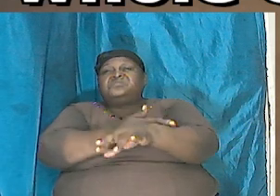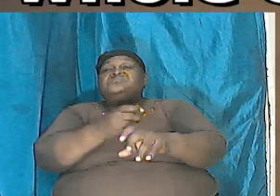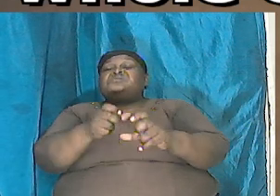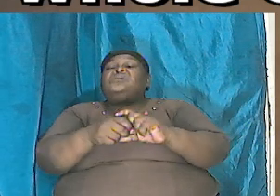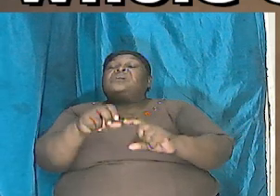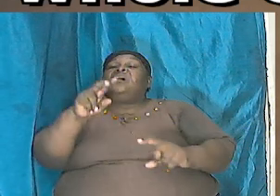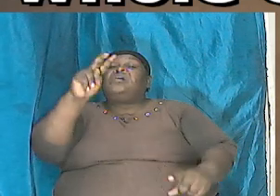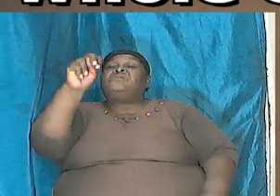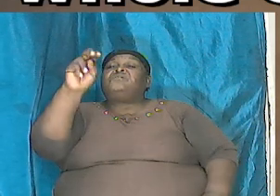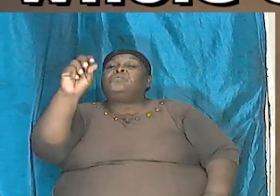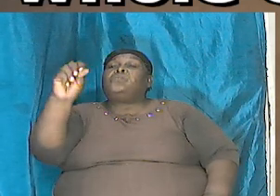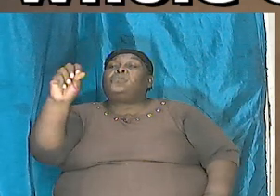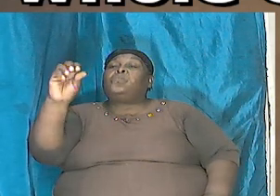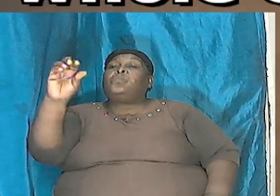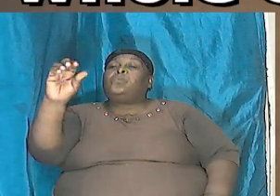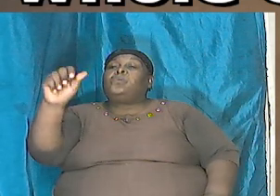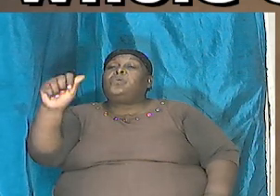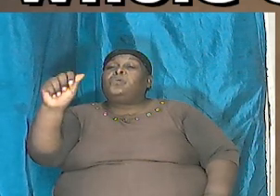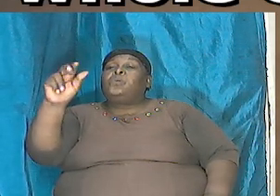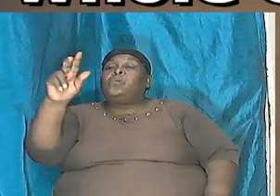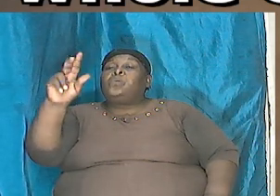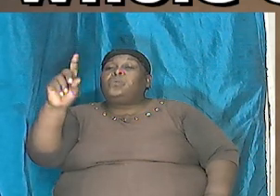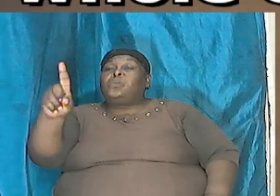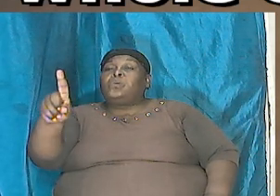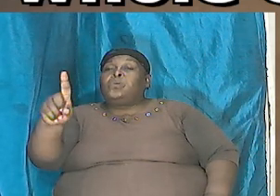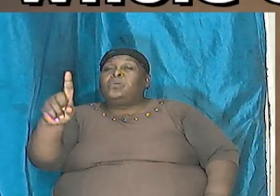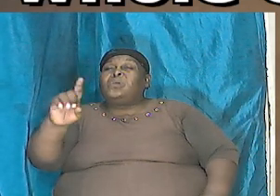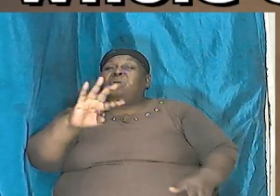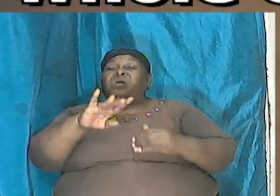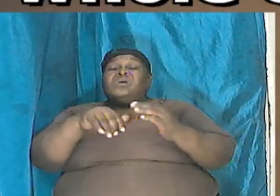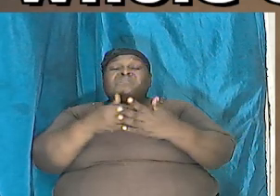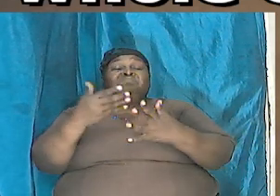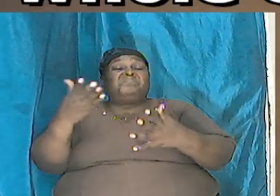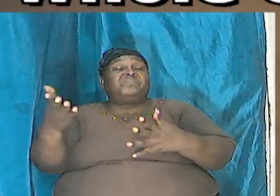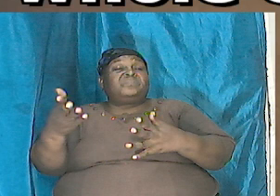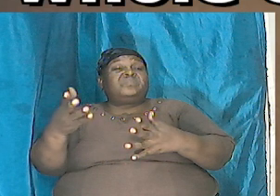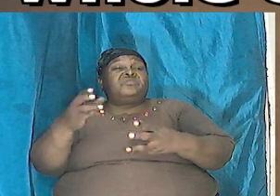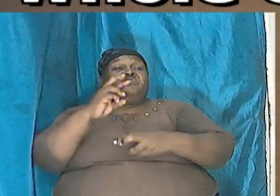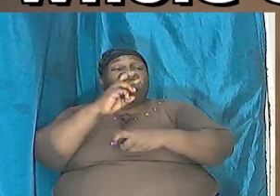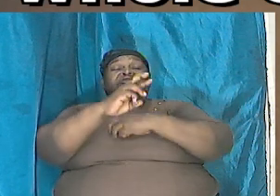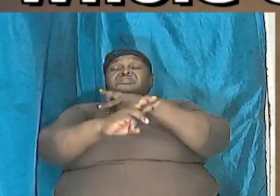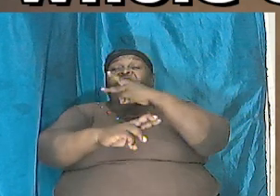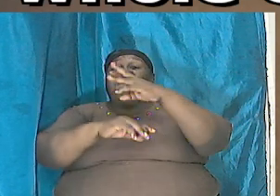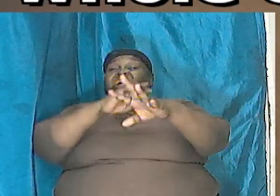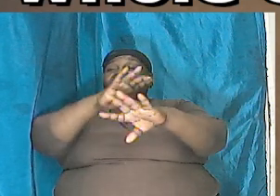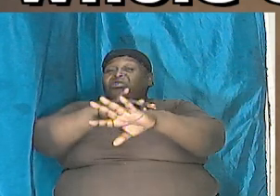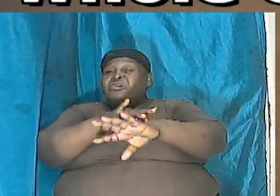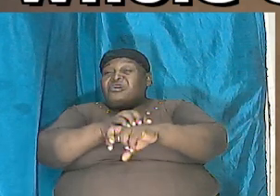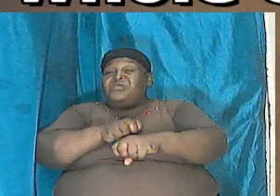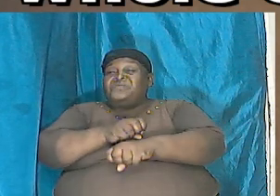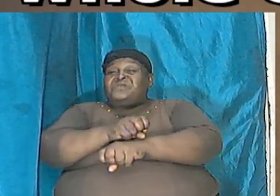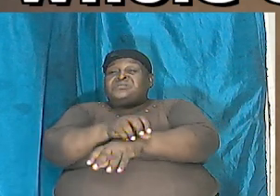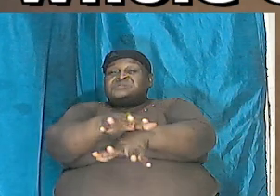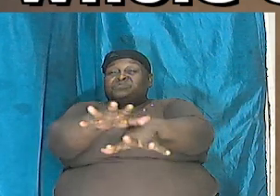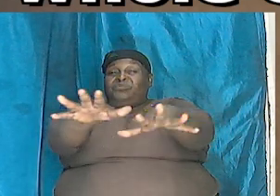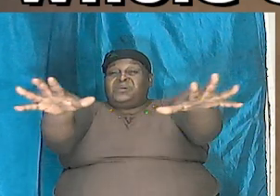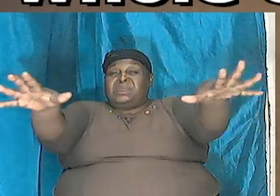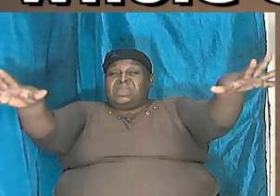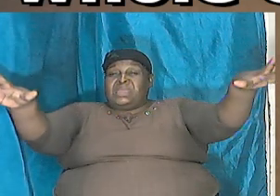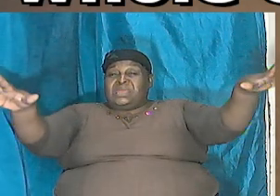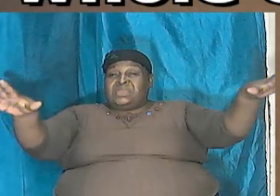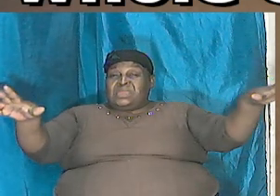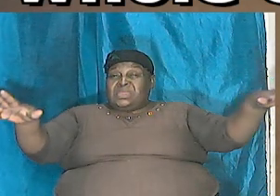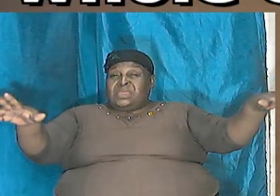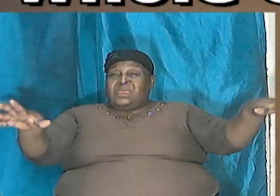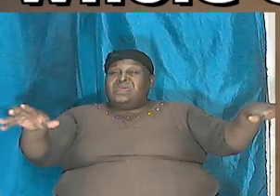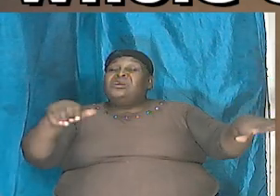and of them was the whole earth over spread this is Bible you're not going to take what man said